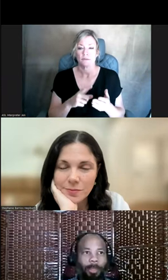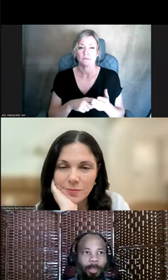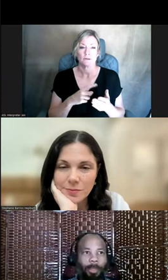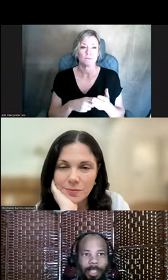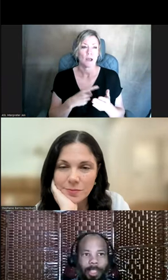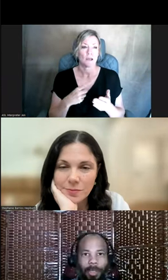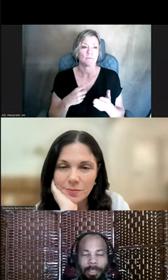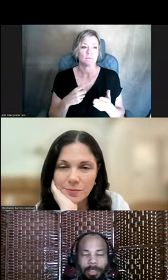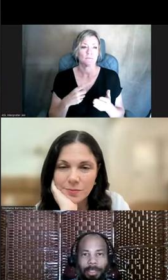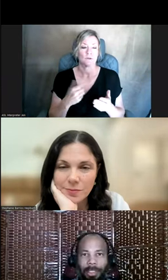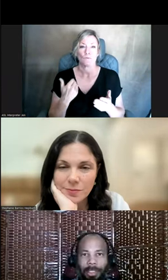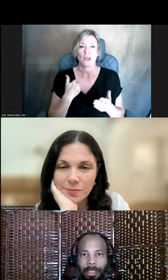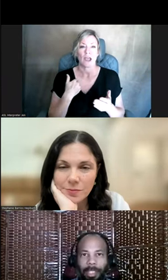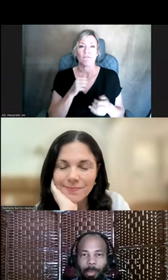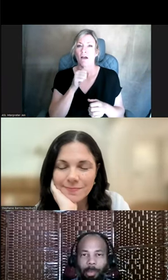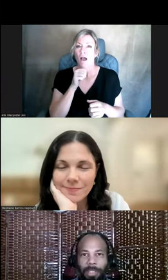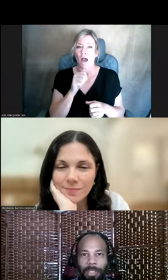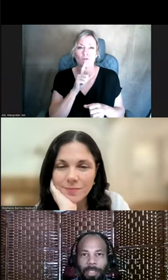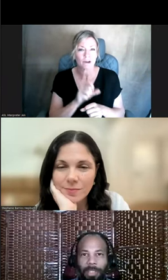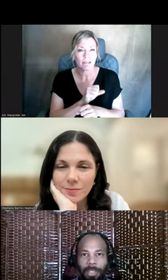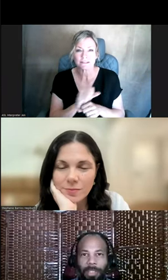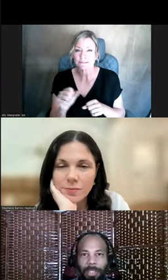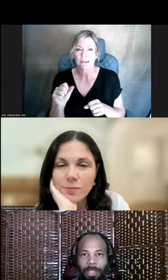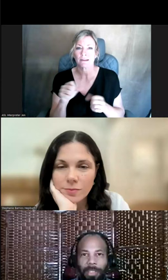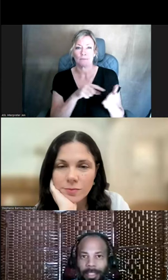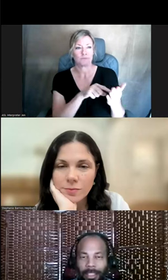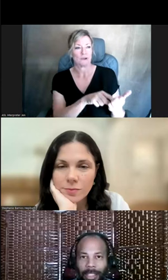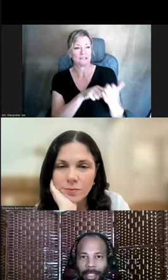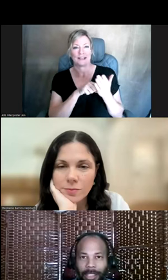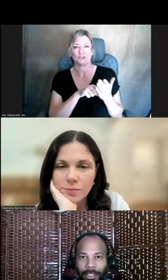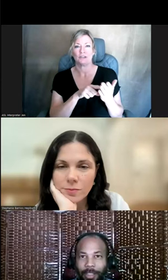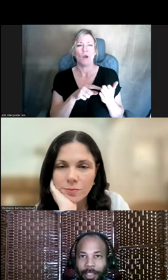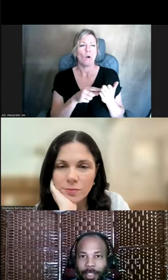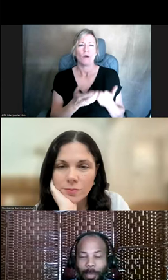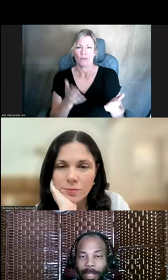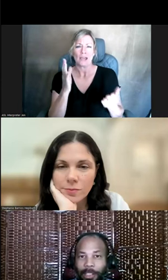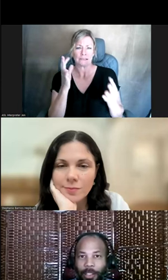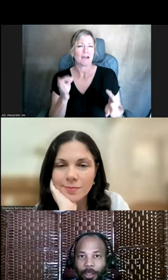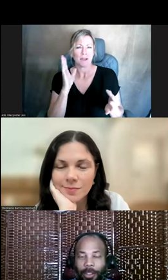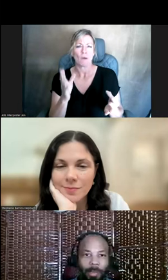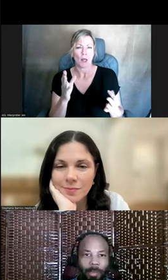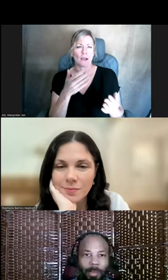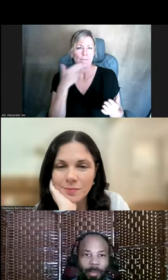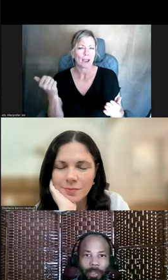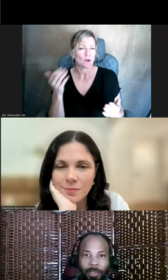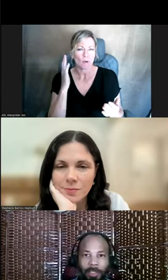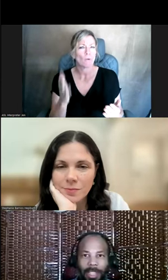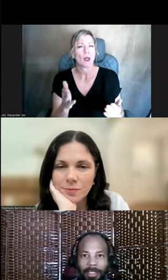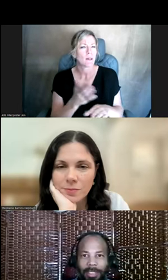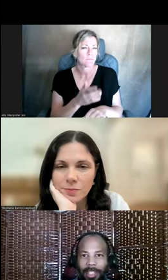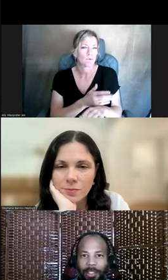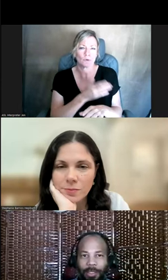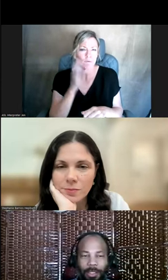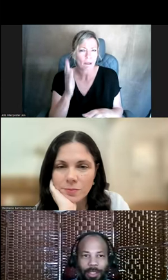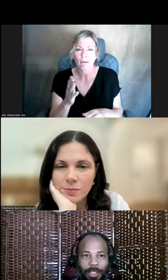given this unrealistic presentation that things are definitely going to get better or that things will improve